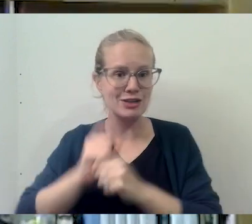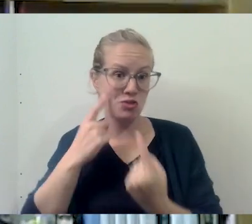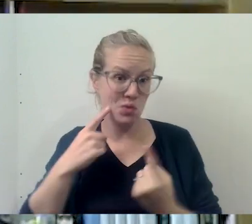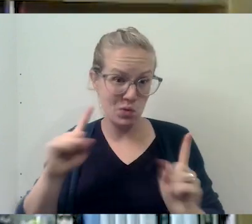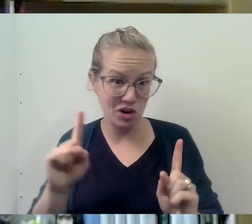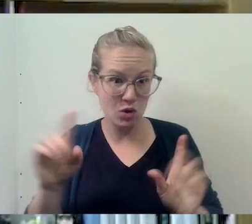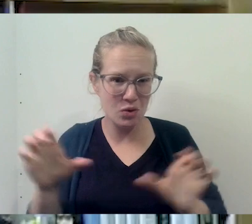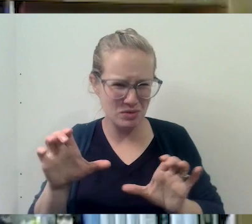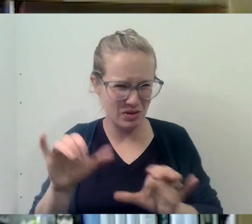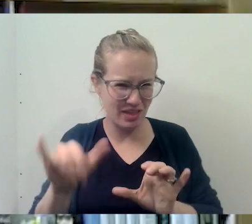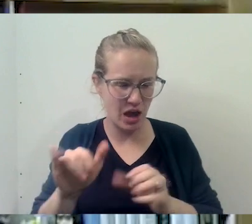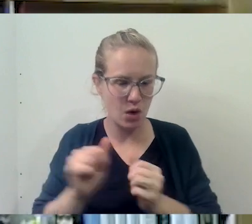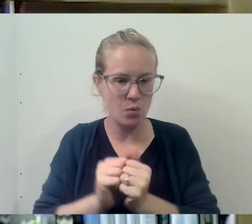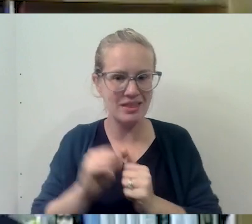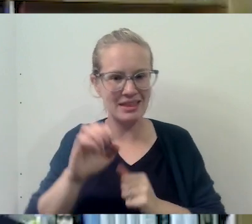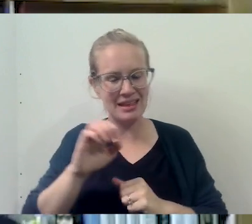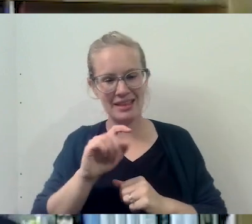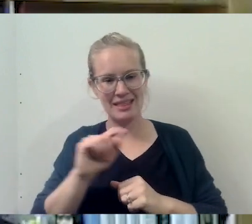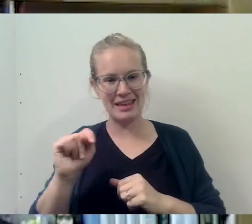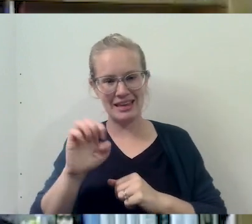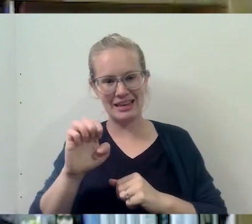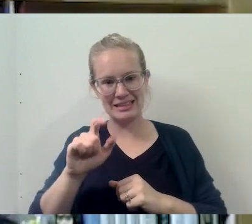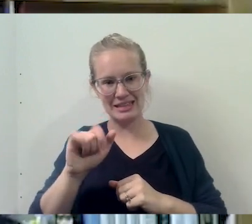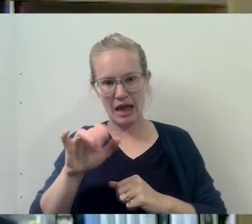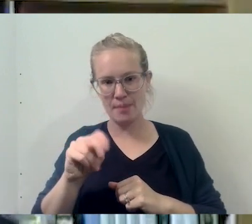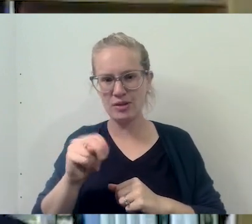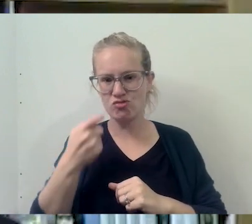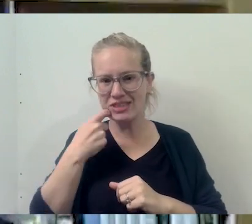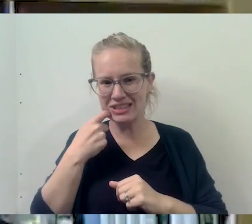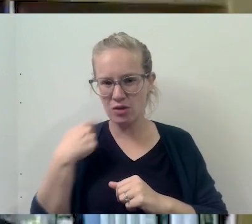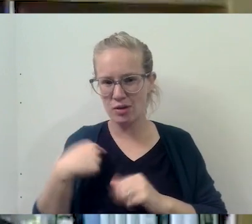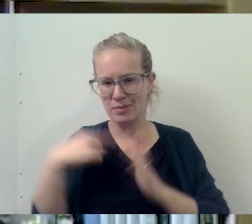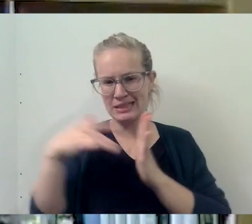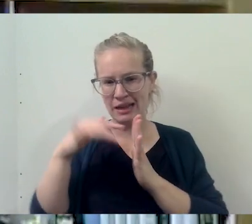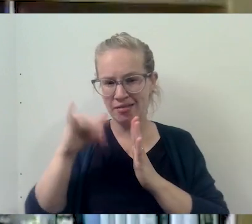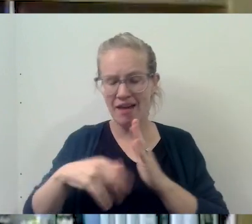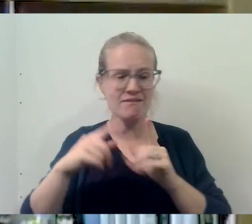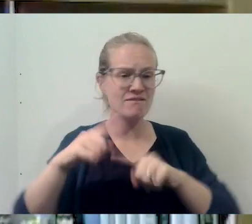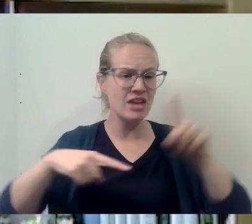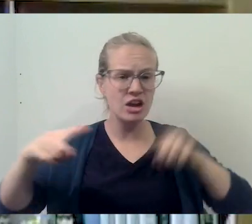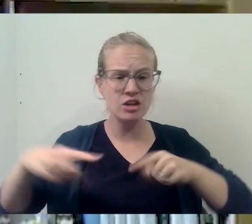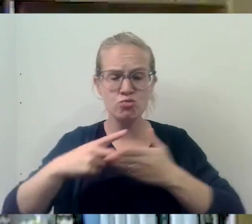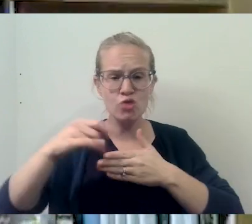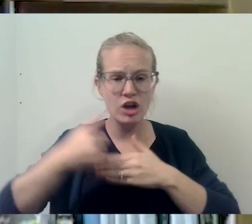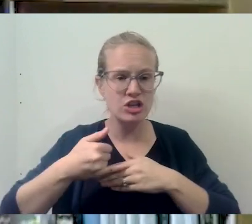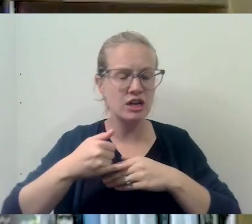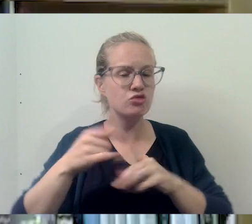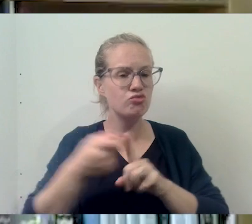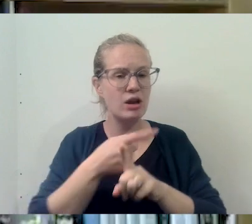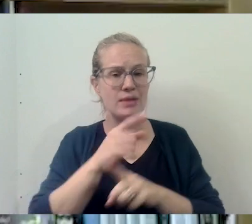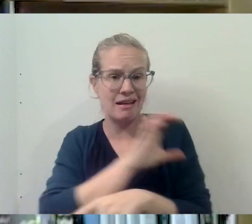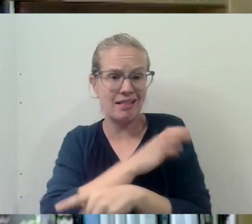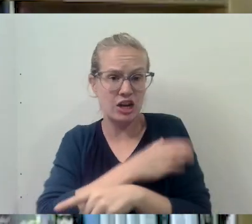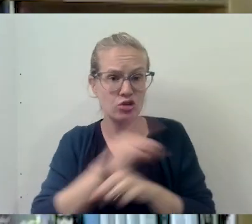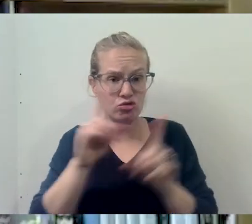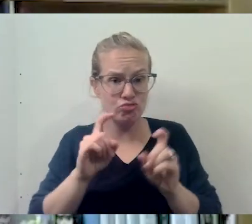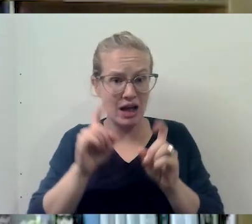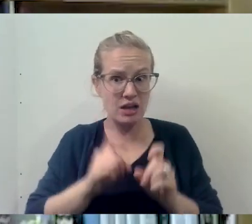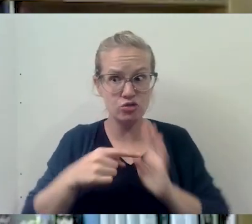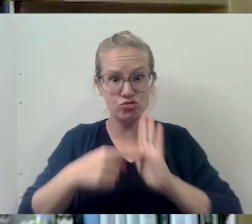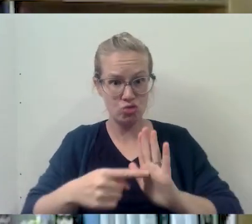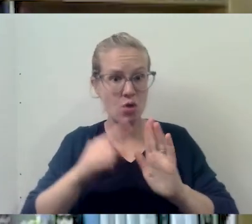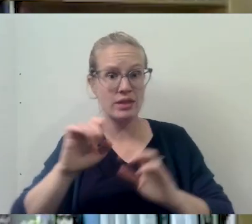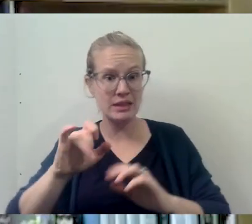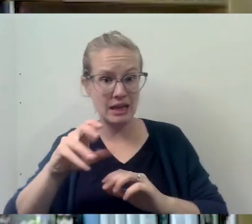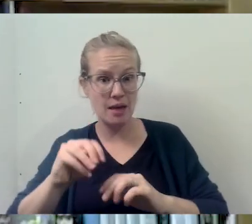doing that of late with the examine, uh, we've got a variety of projects, randomized clinical trials to be able to demonstrate that the examine